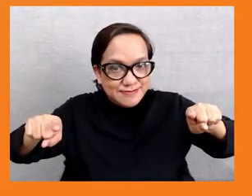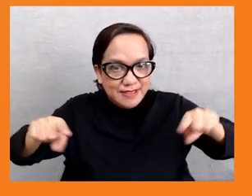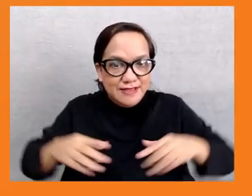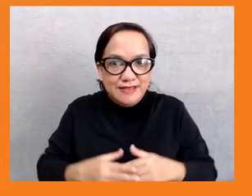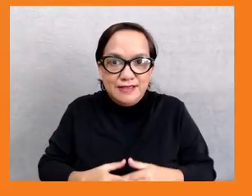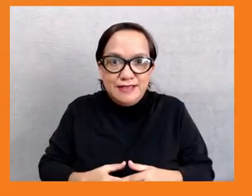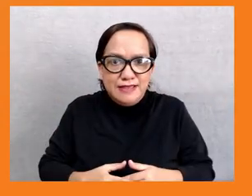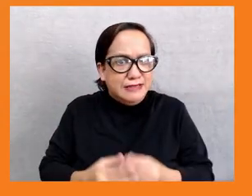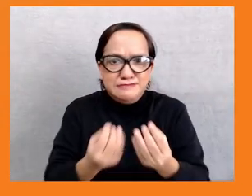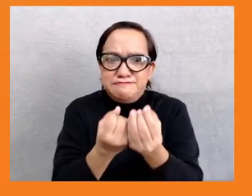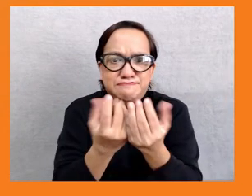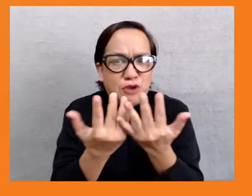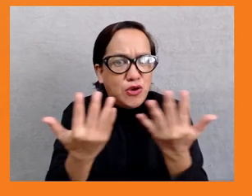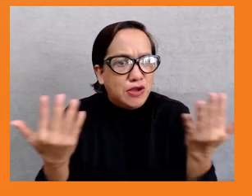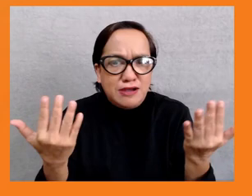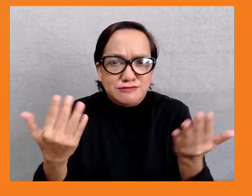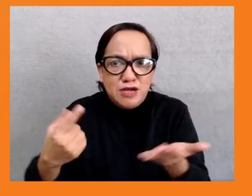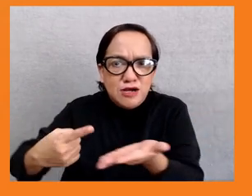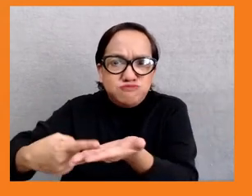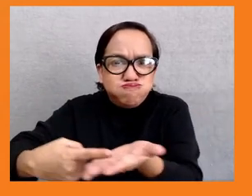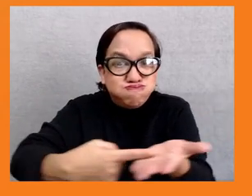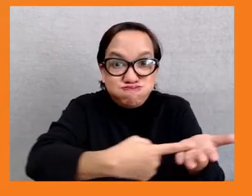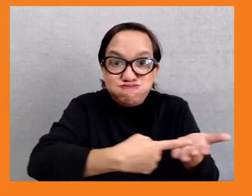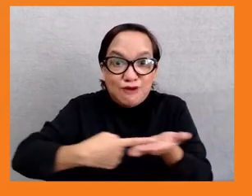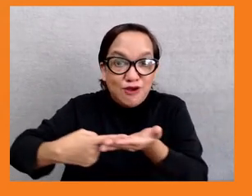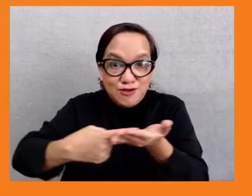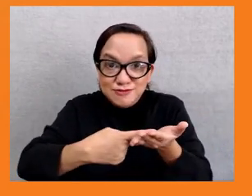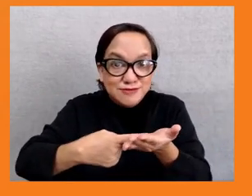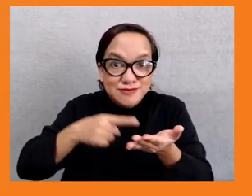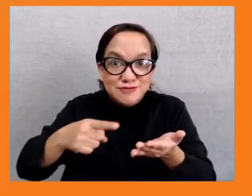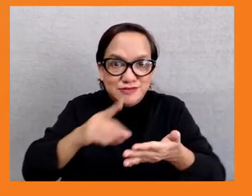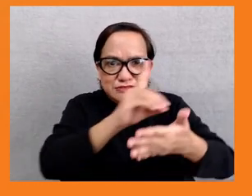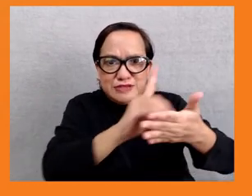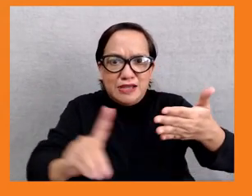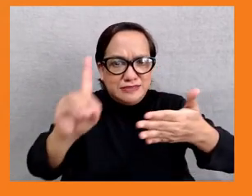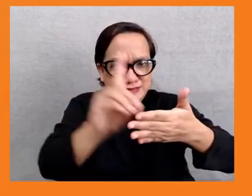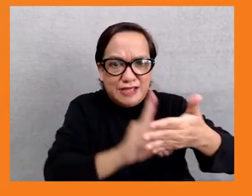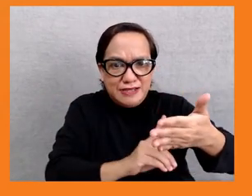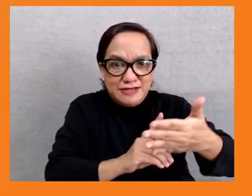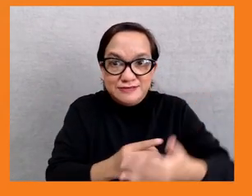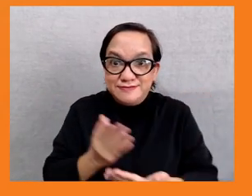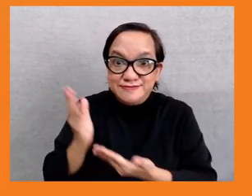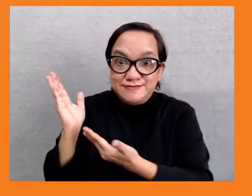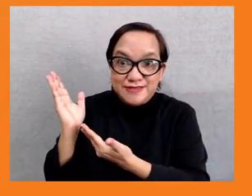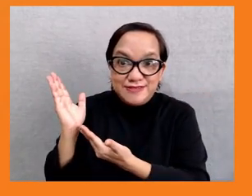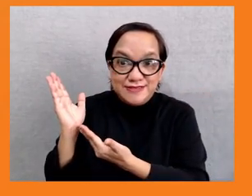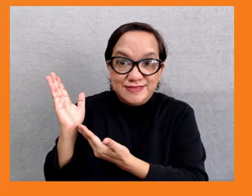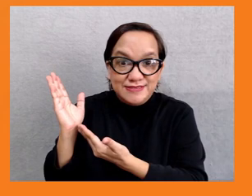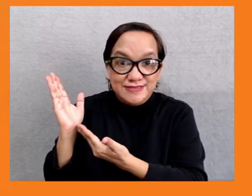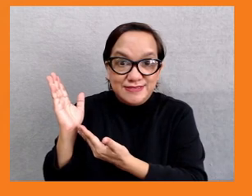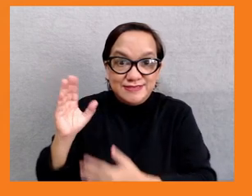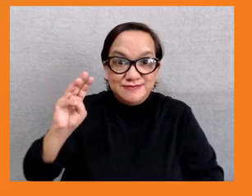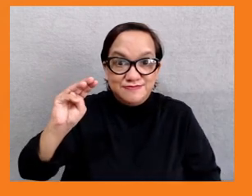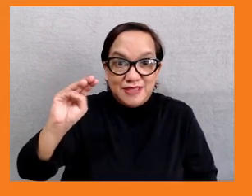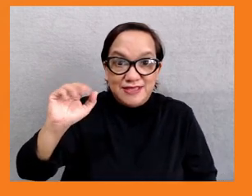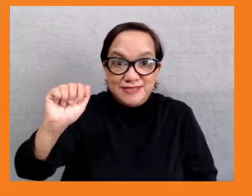inequality. We have with us Matthew Martin, who is the Director of Development Finance International. We will